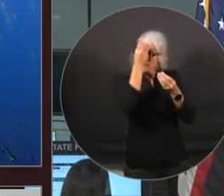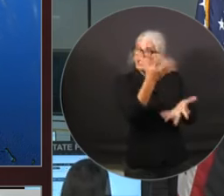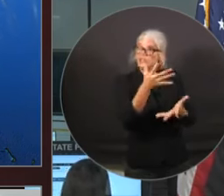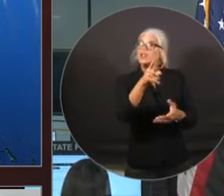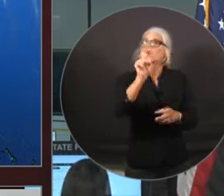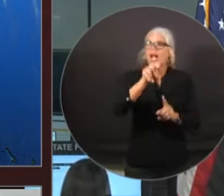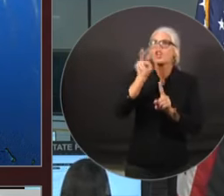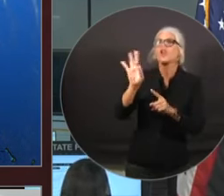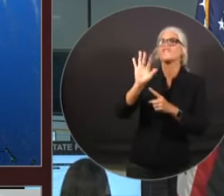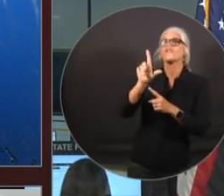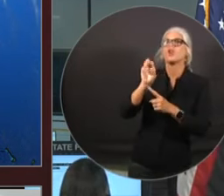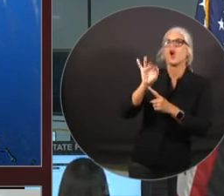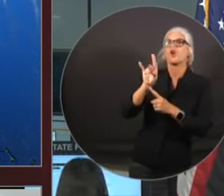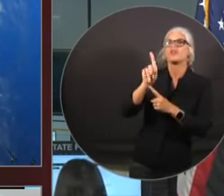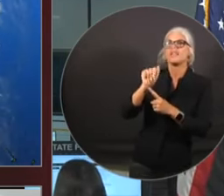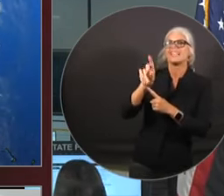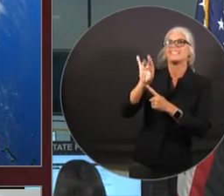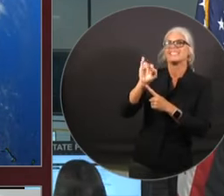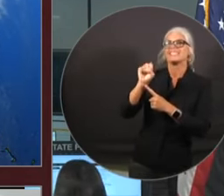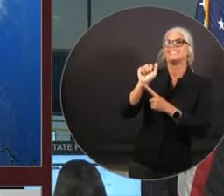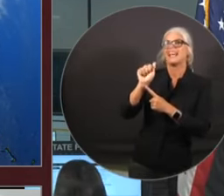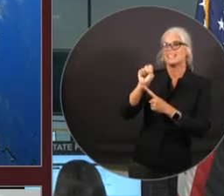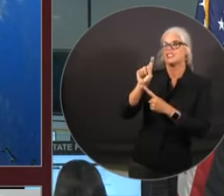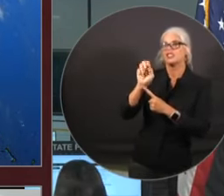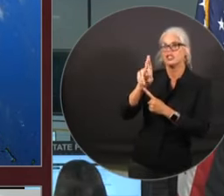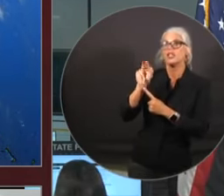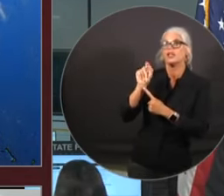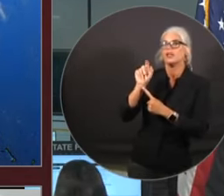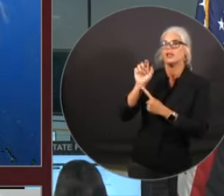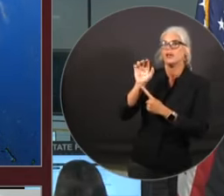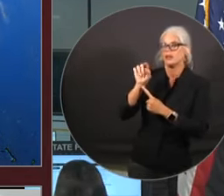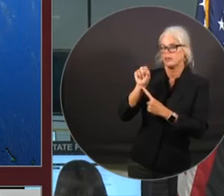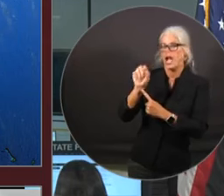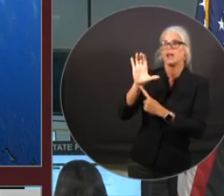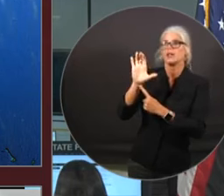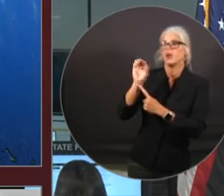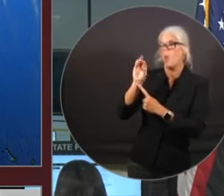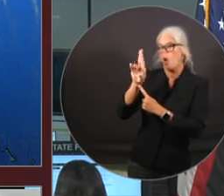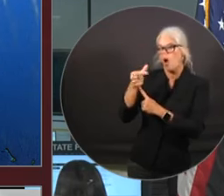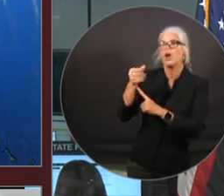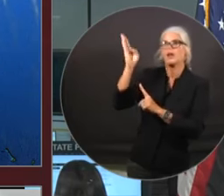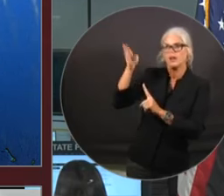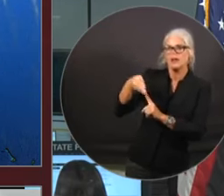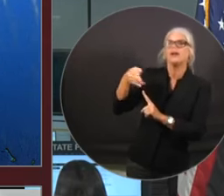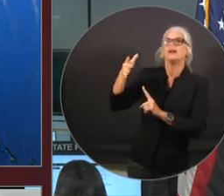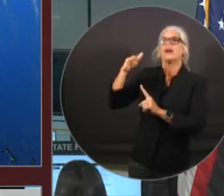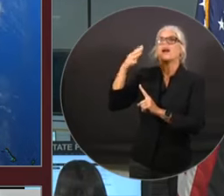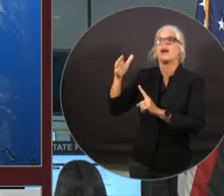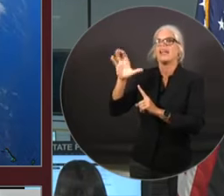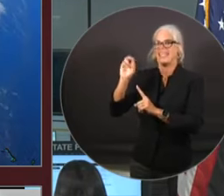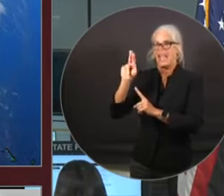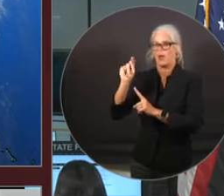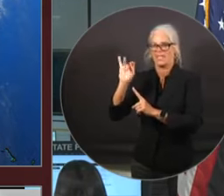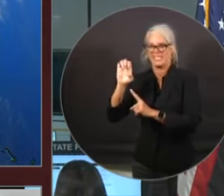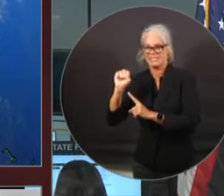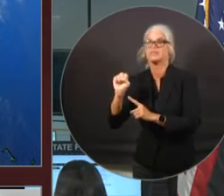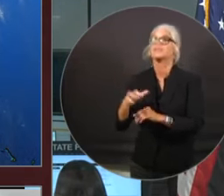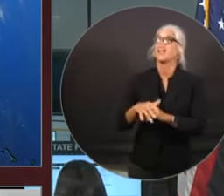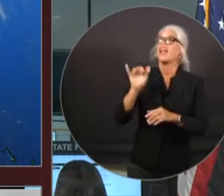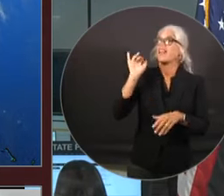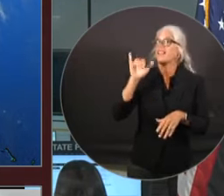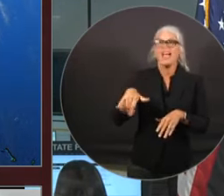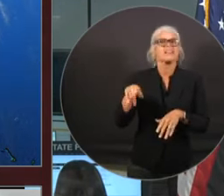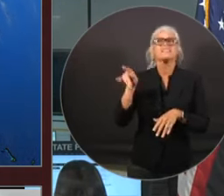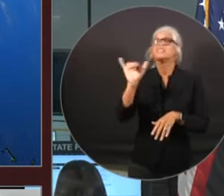backslash counties. So this is a similar path to what we saw last year with Hurricane Idalia. It is going to be